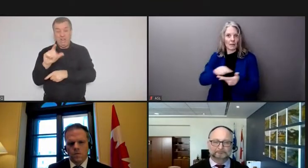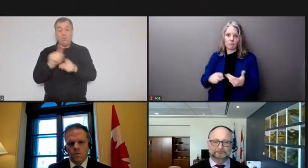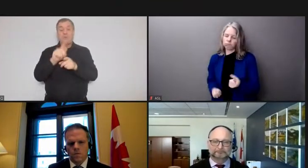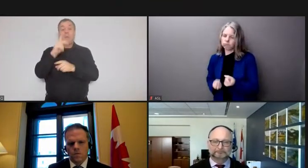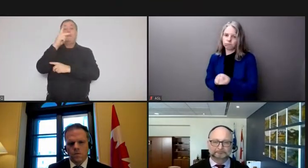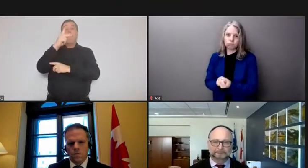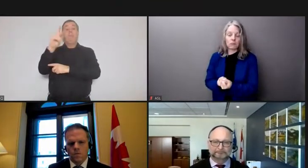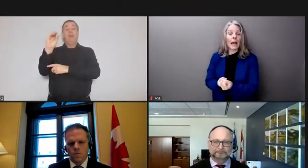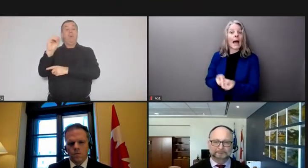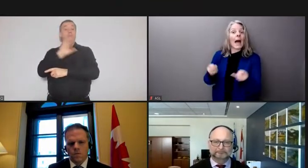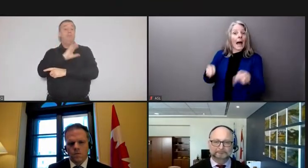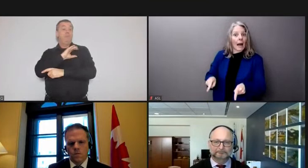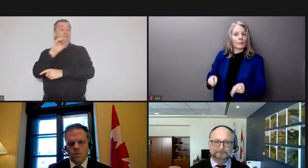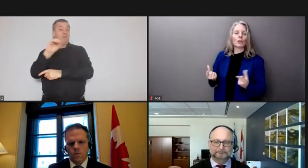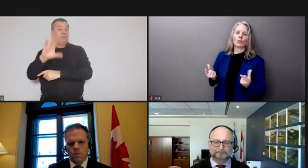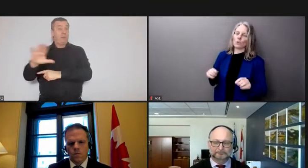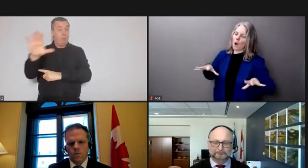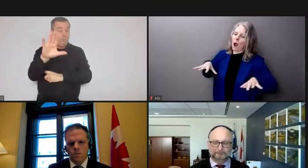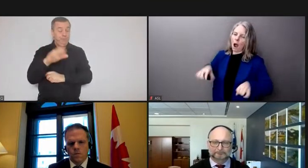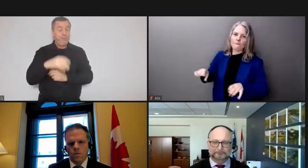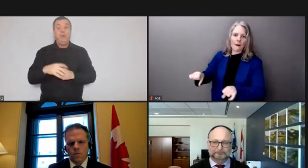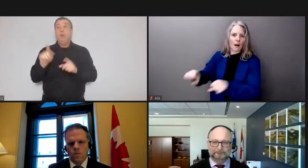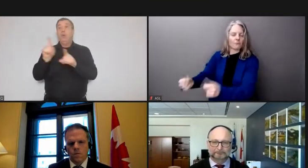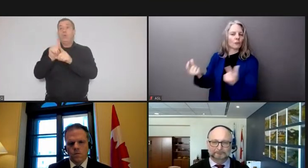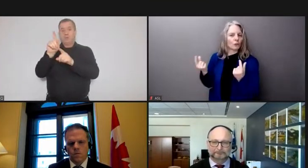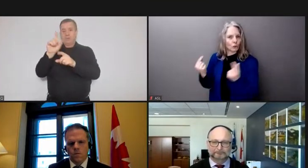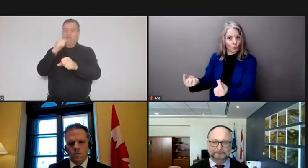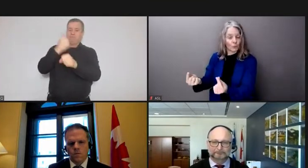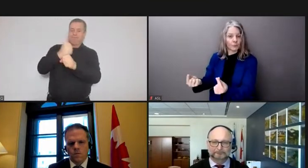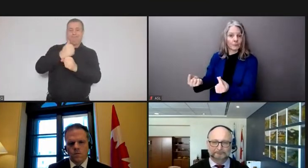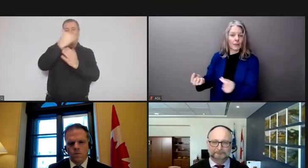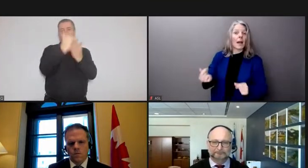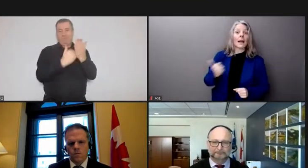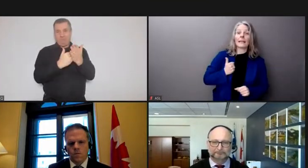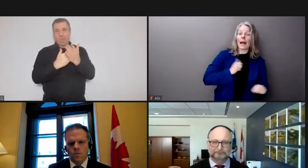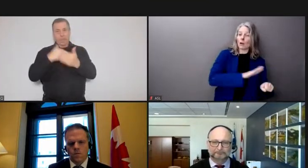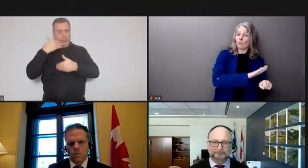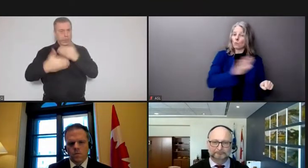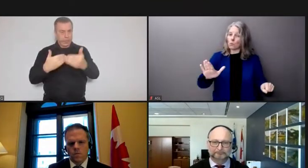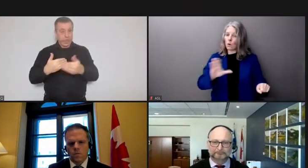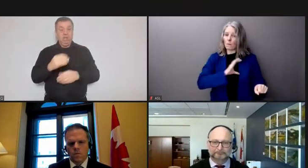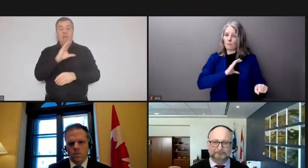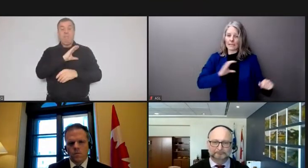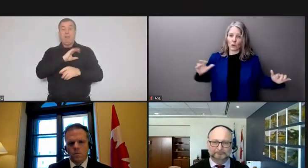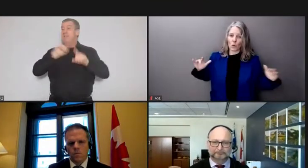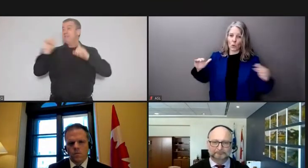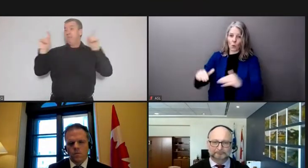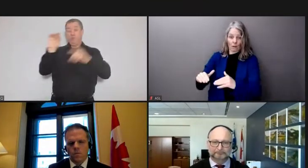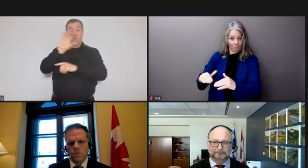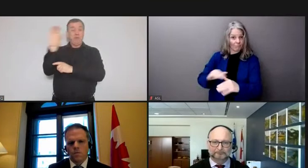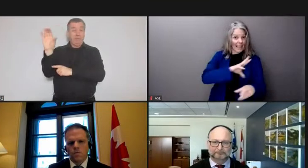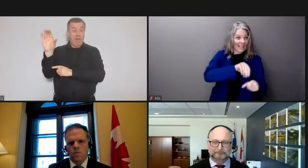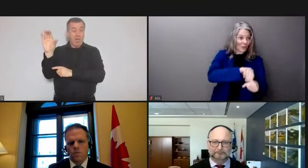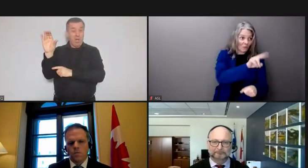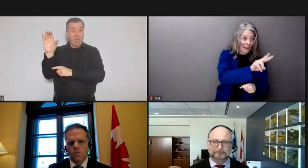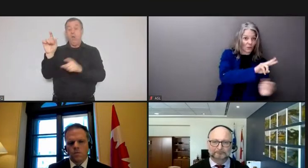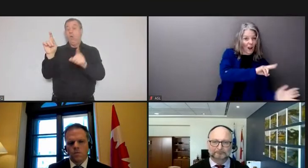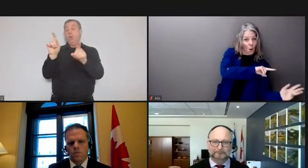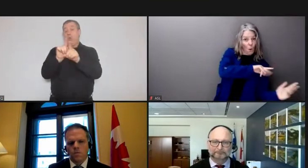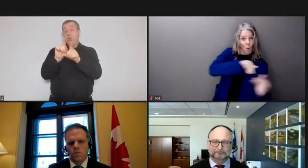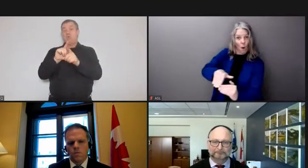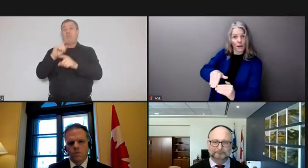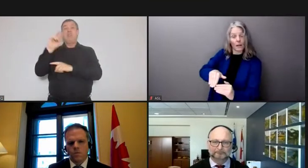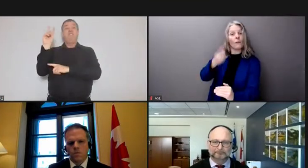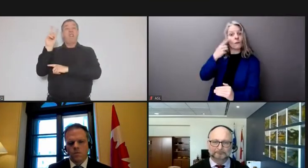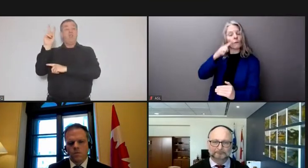enforcement actions police officers from across the country including as far away as vancouver are assisting in this important